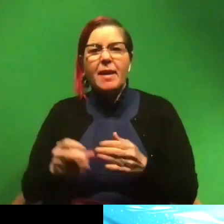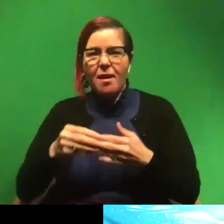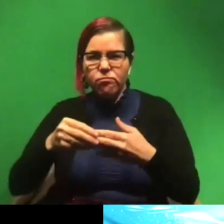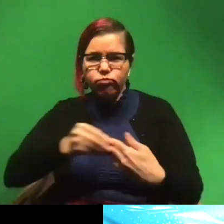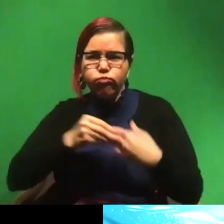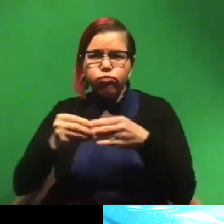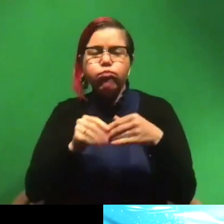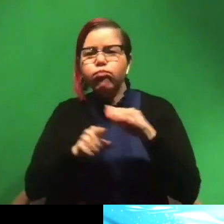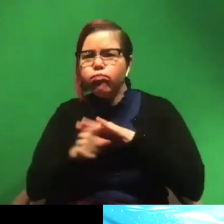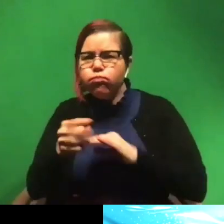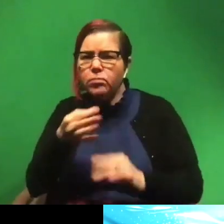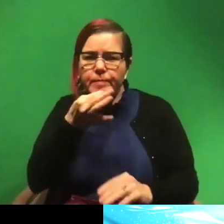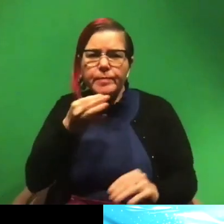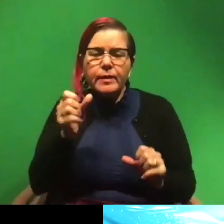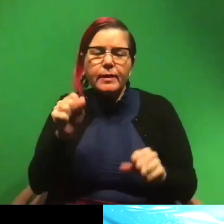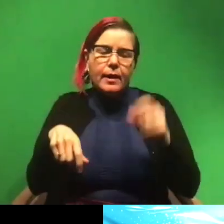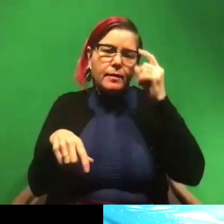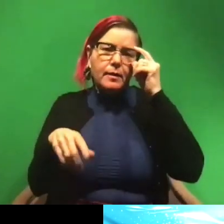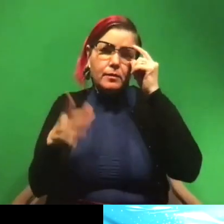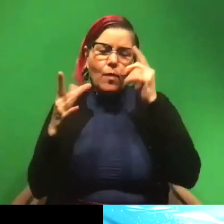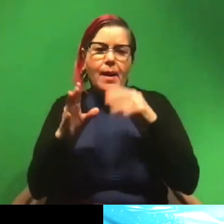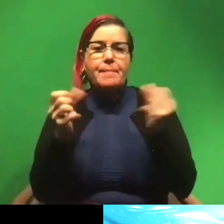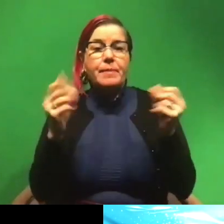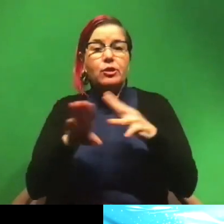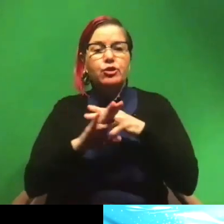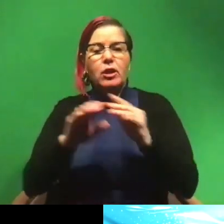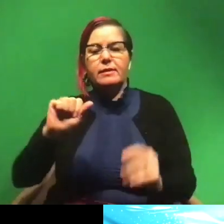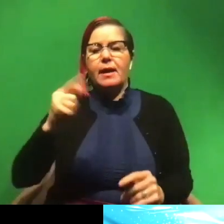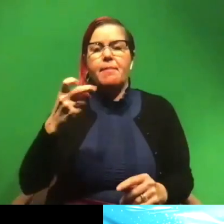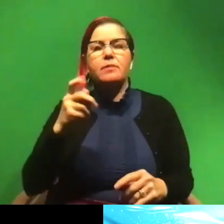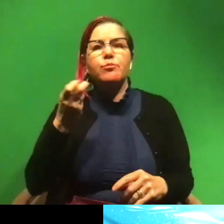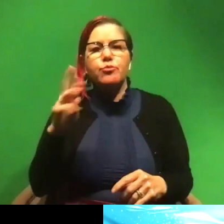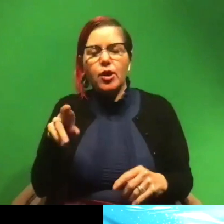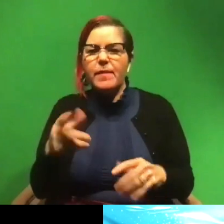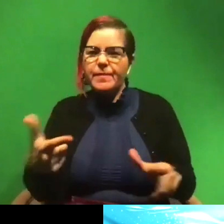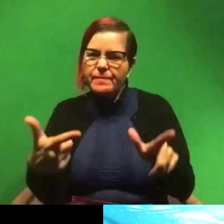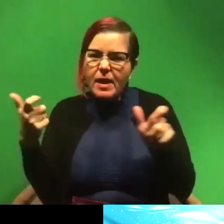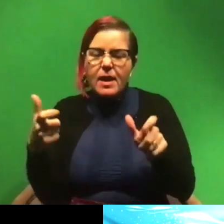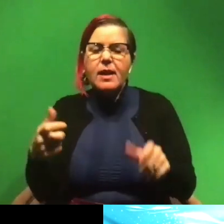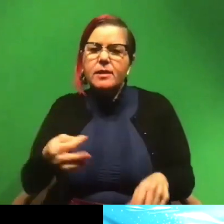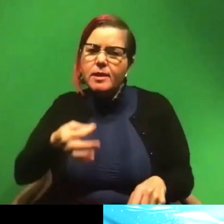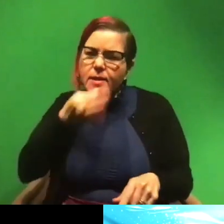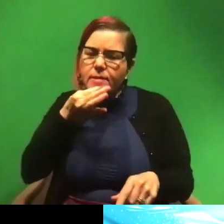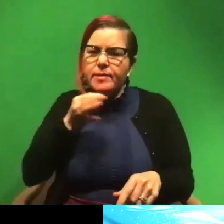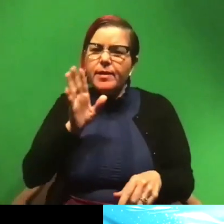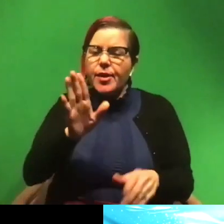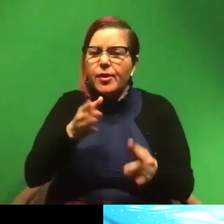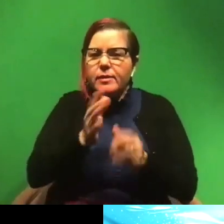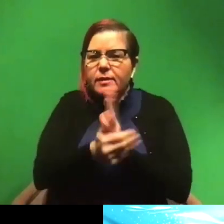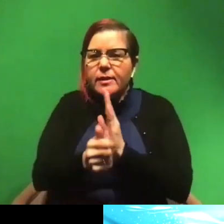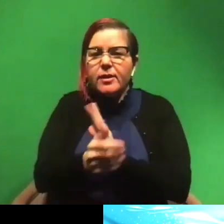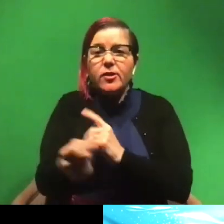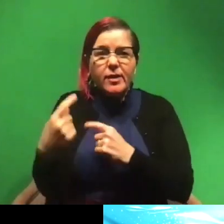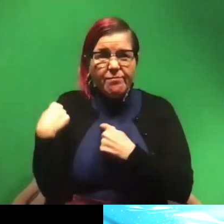very agile, which is why a lot of sharks are apex predators. They're very fast. They're very good at what they do. They've been around a